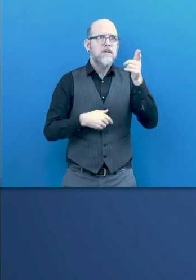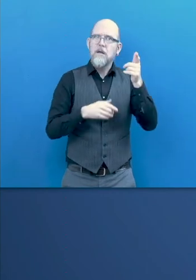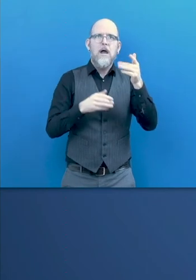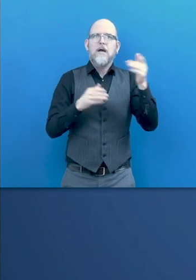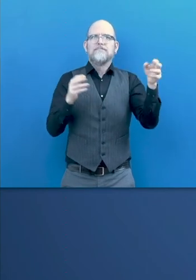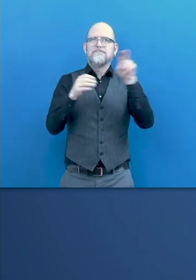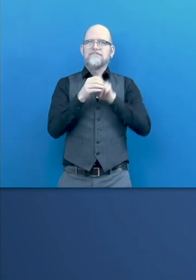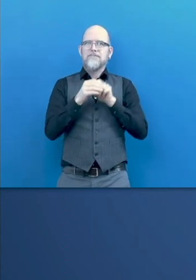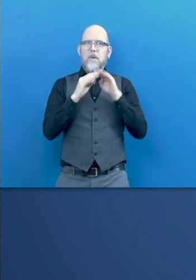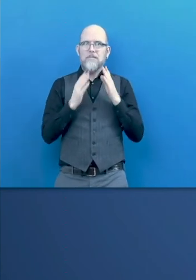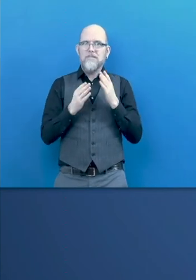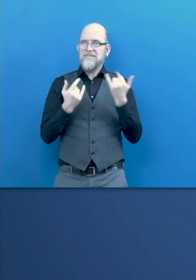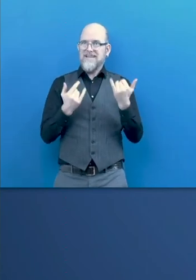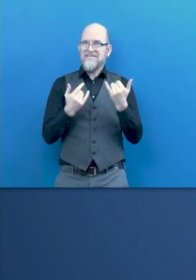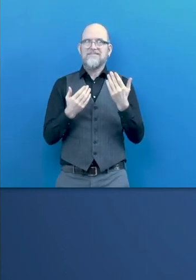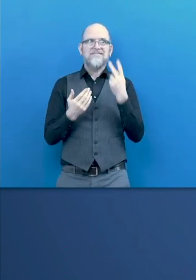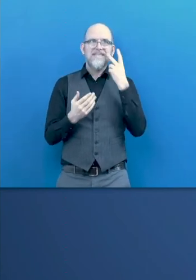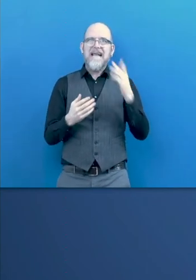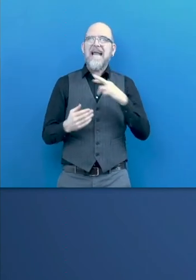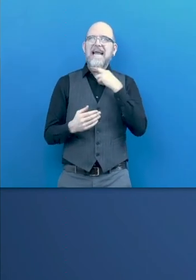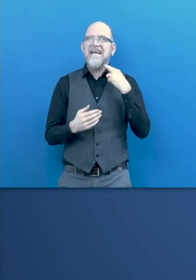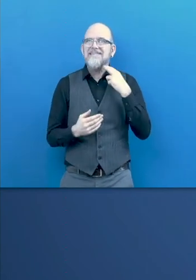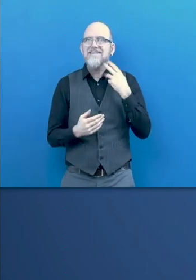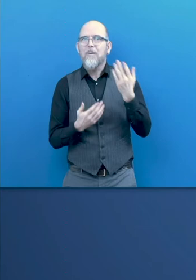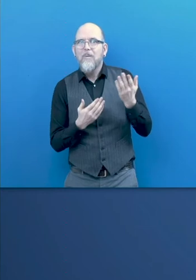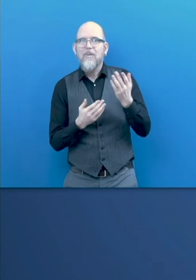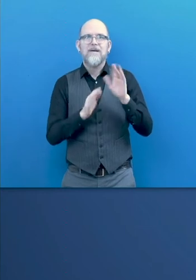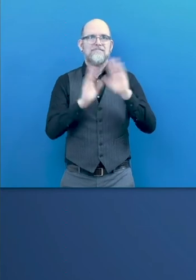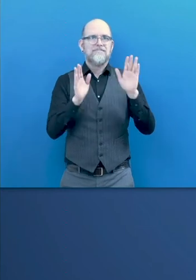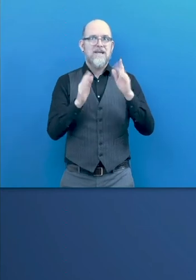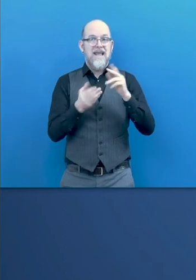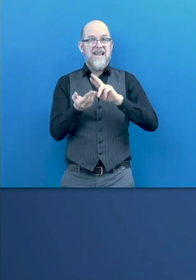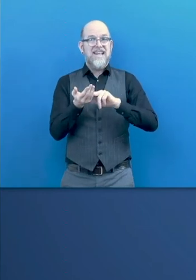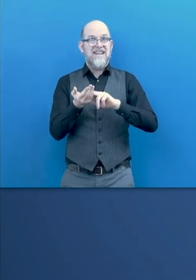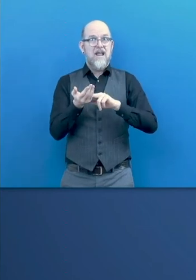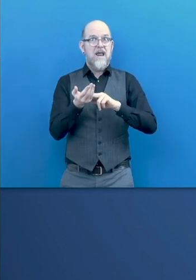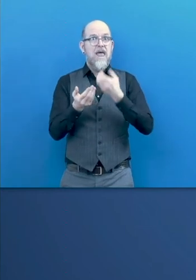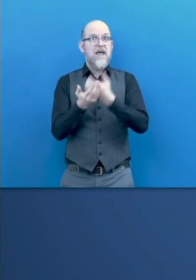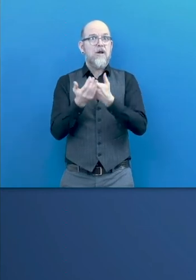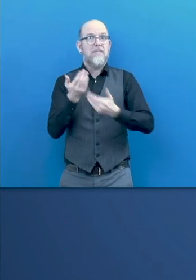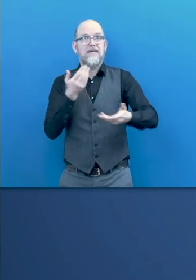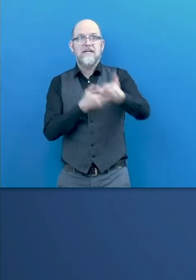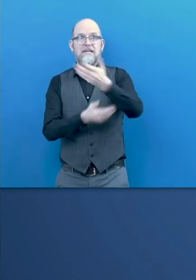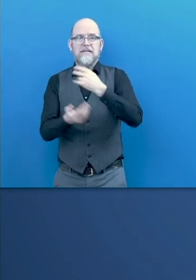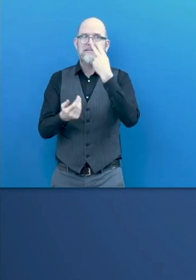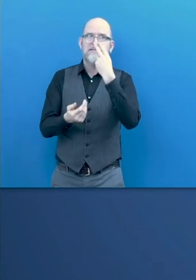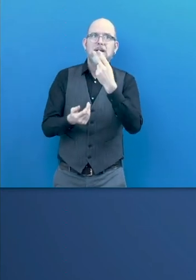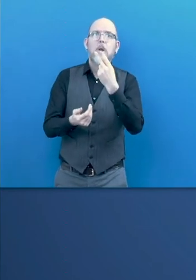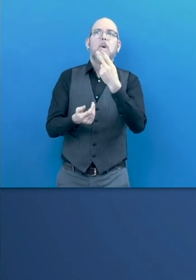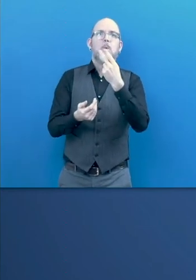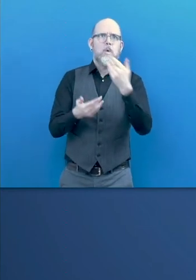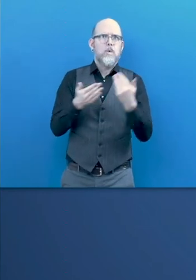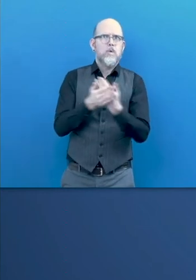containing the spread of contagion. The digitalization of the economy has brought plenty of new